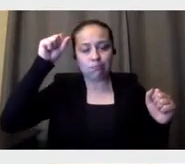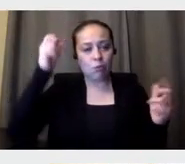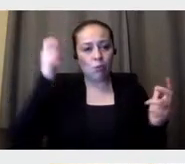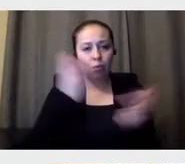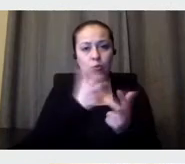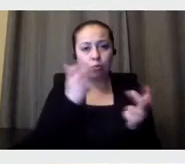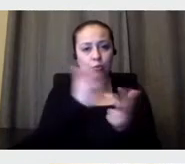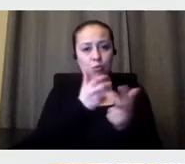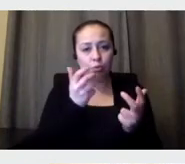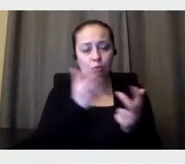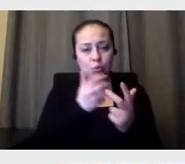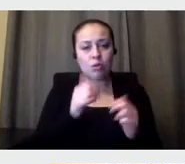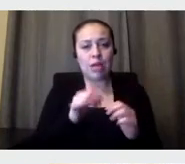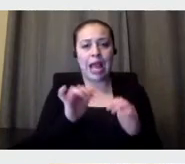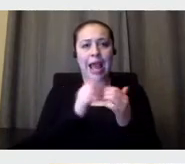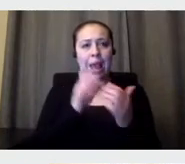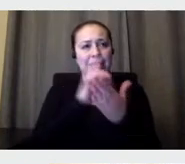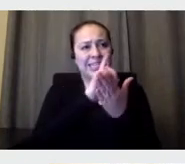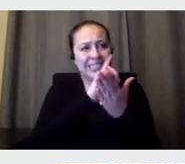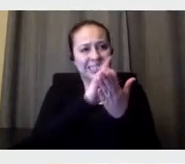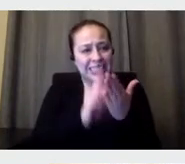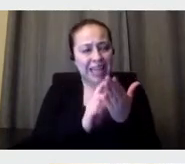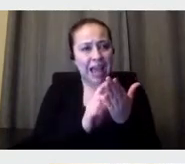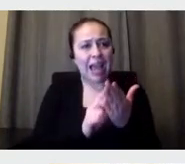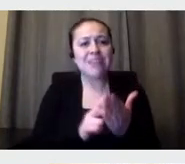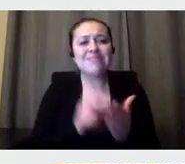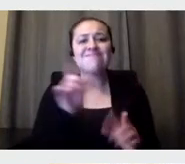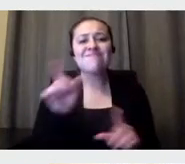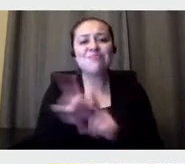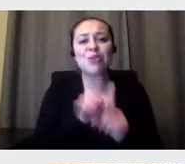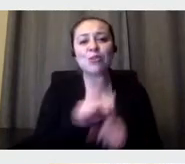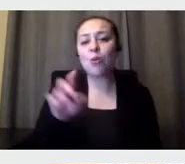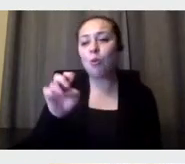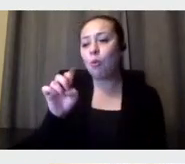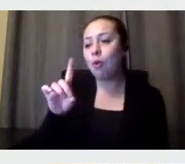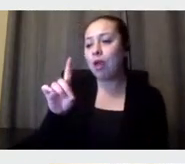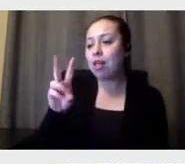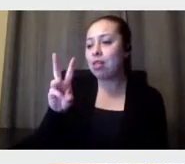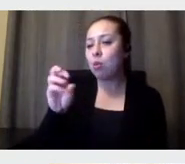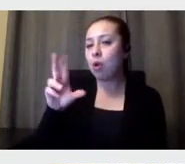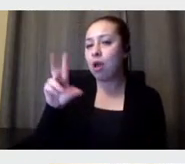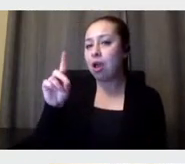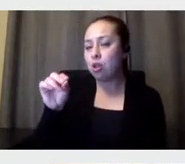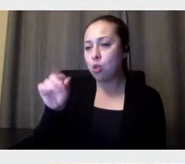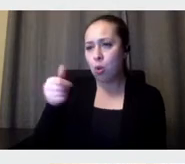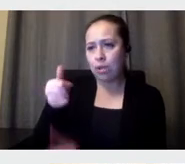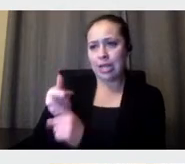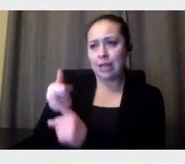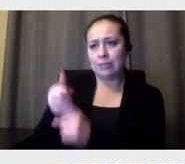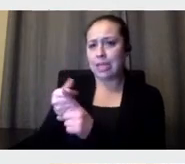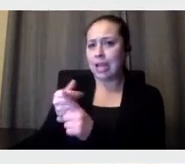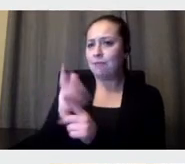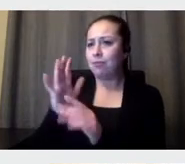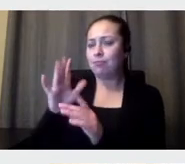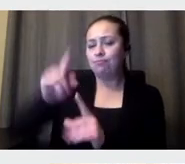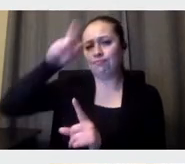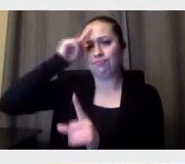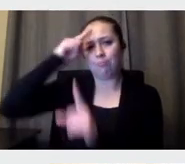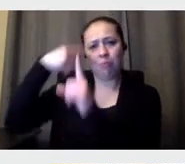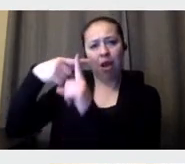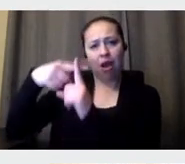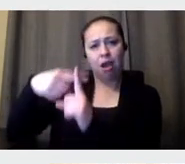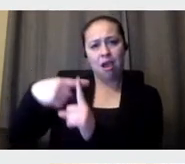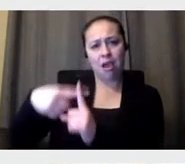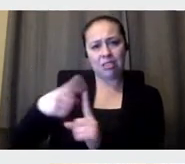And the way also that Eduardo talked about them is, is inspired me. like, man, this, this is the right path. If I'm, I'm going to